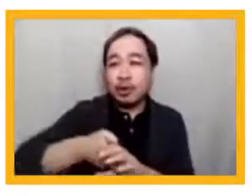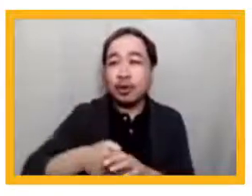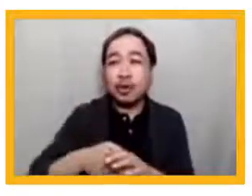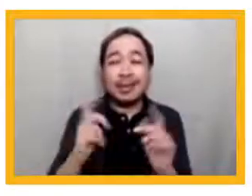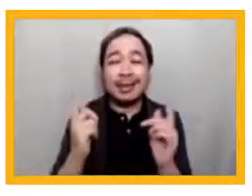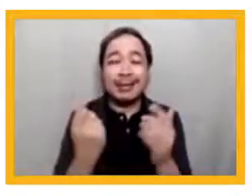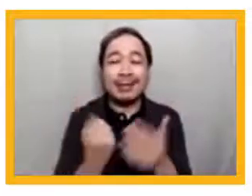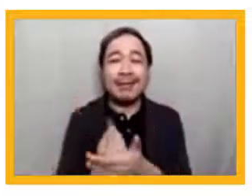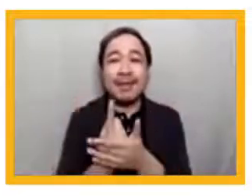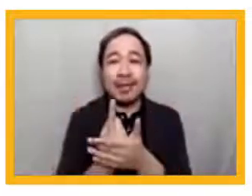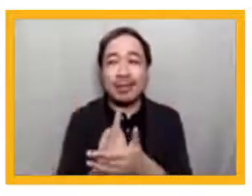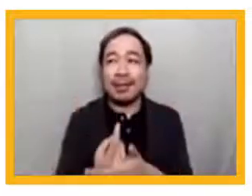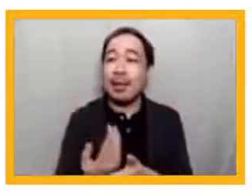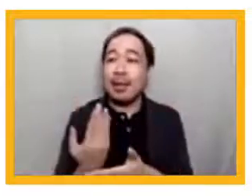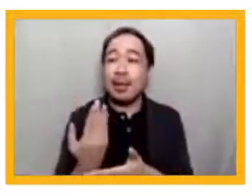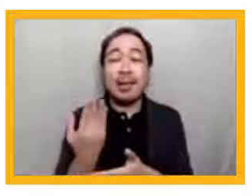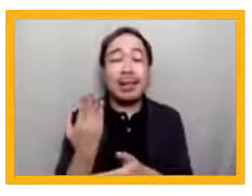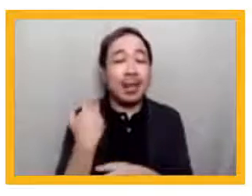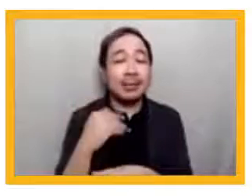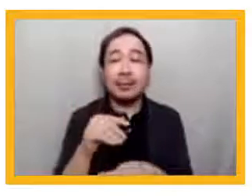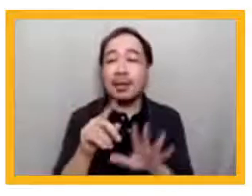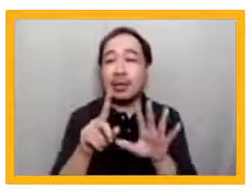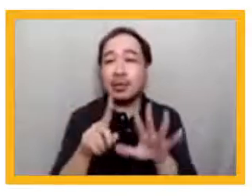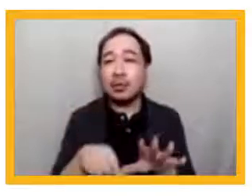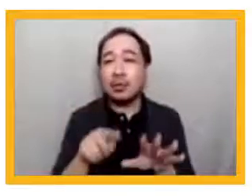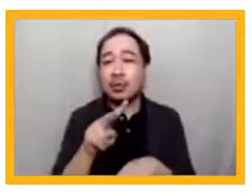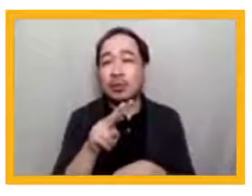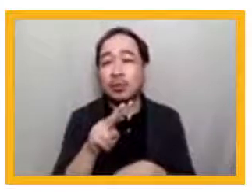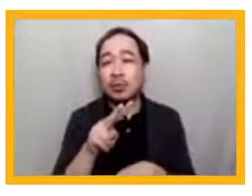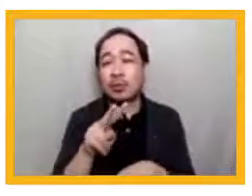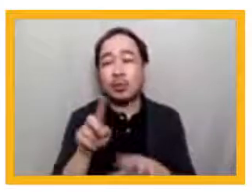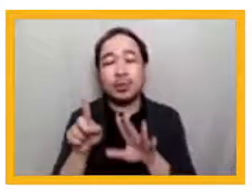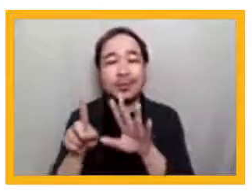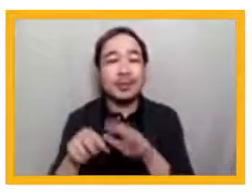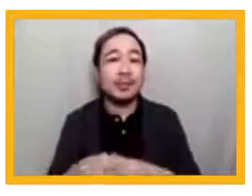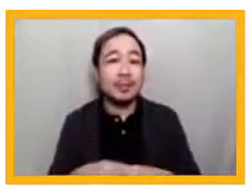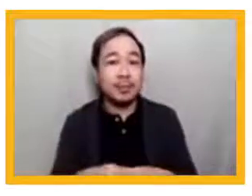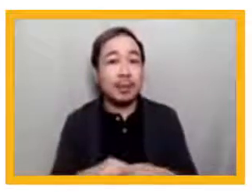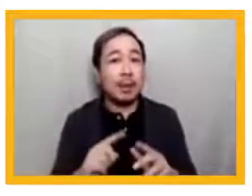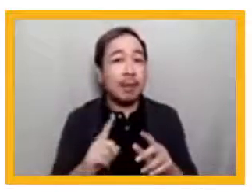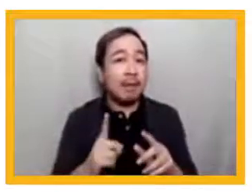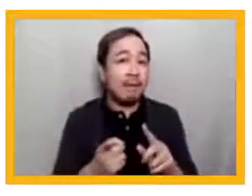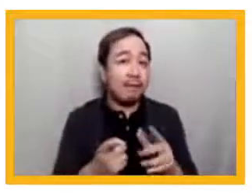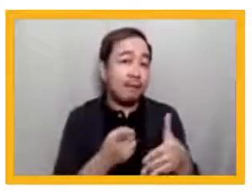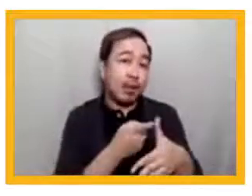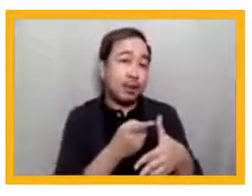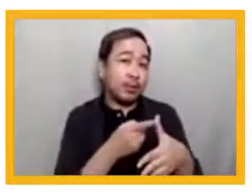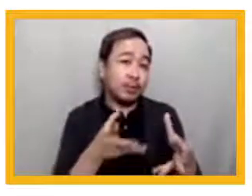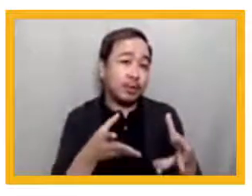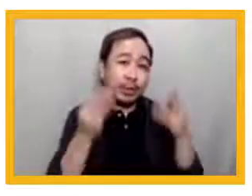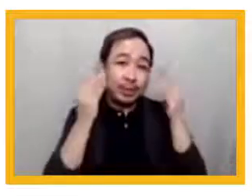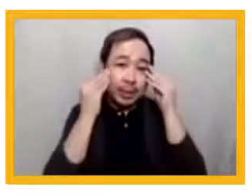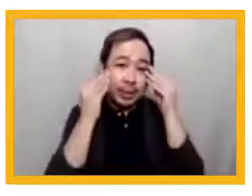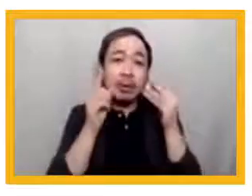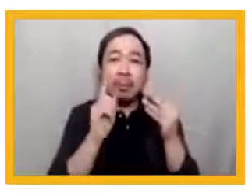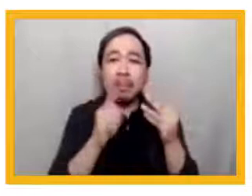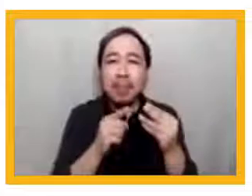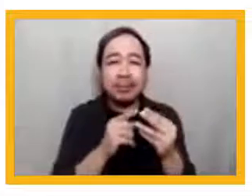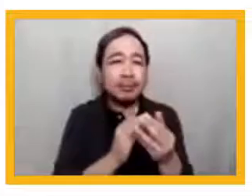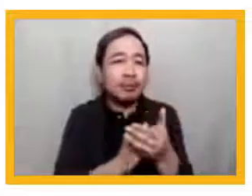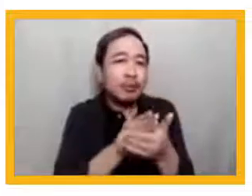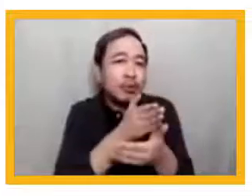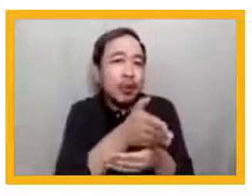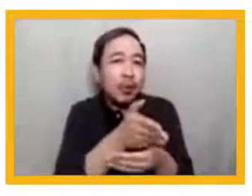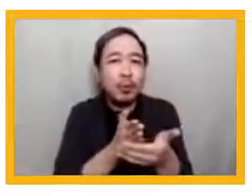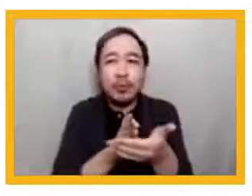on June 26. My first lesson is meeting communities where they are. As mentioned, we